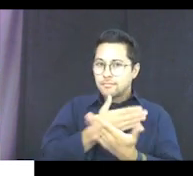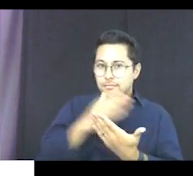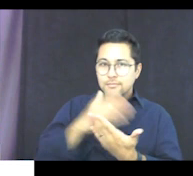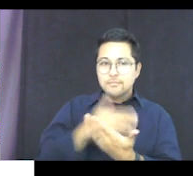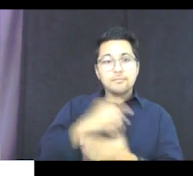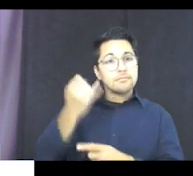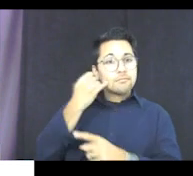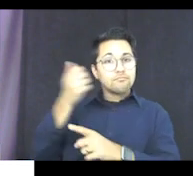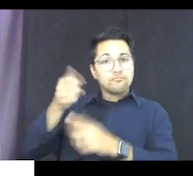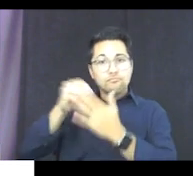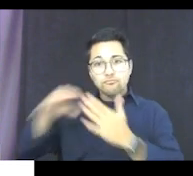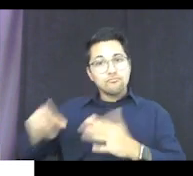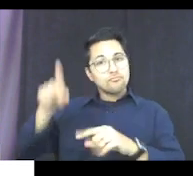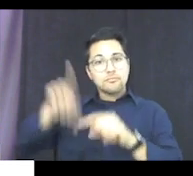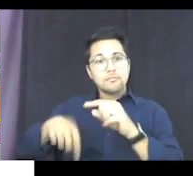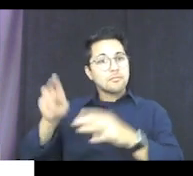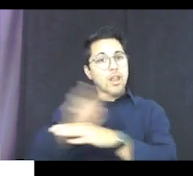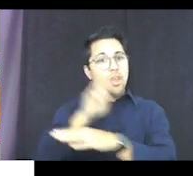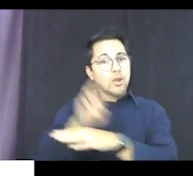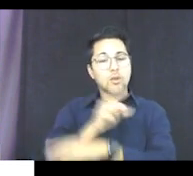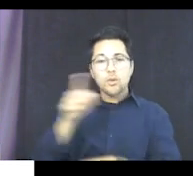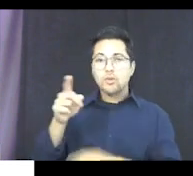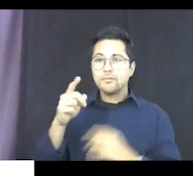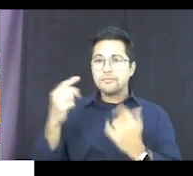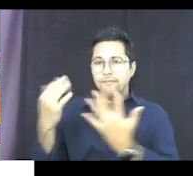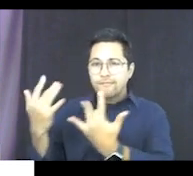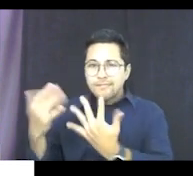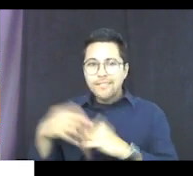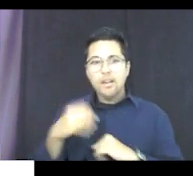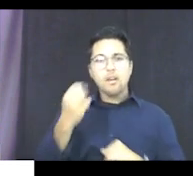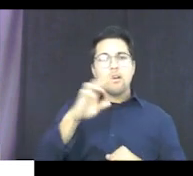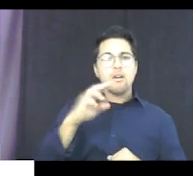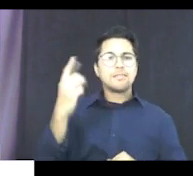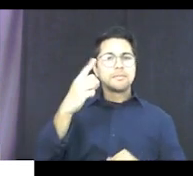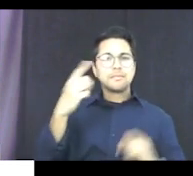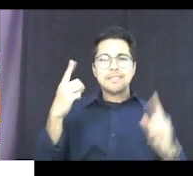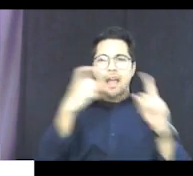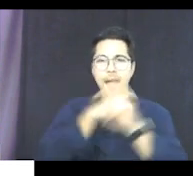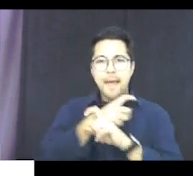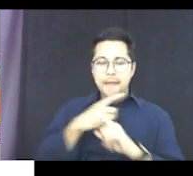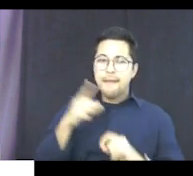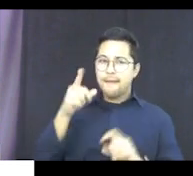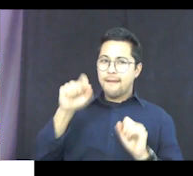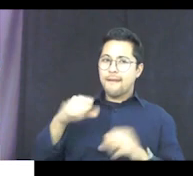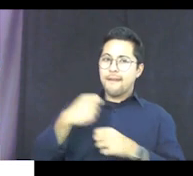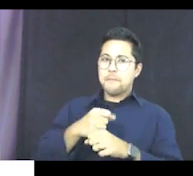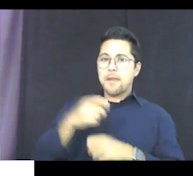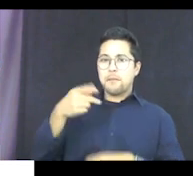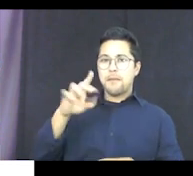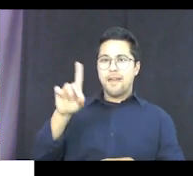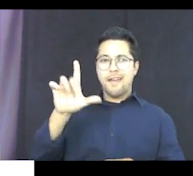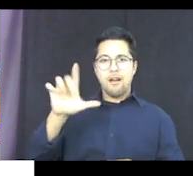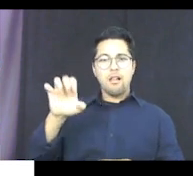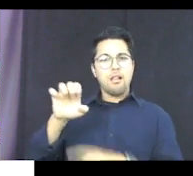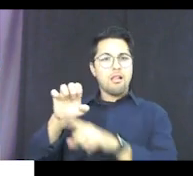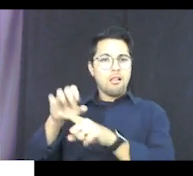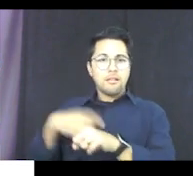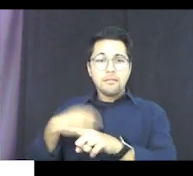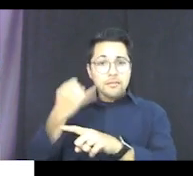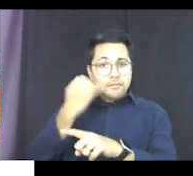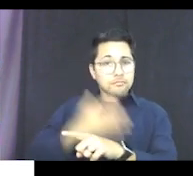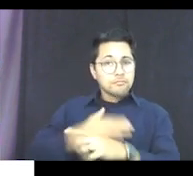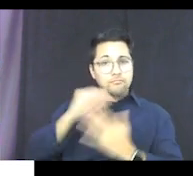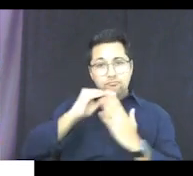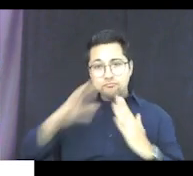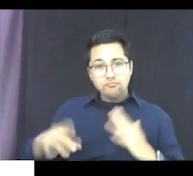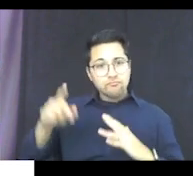student isn't able to use that many fingers or something that's complicated, you can just make a paddle just like that one right there. So if my student's just